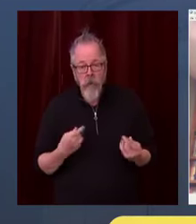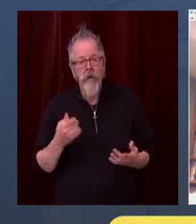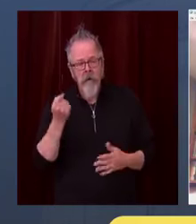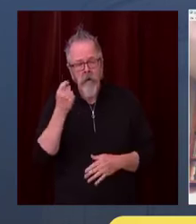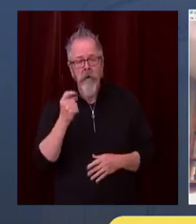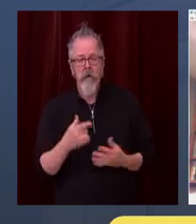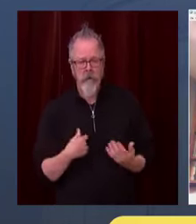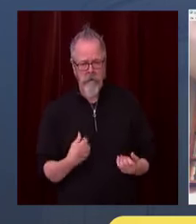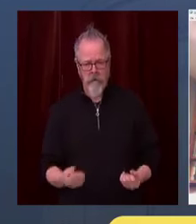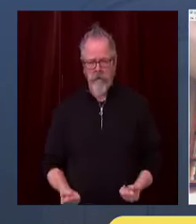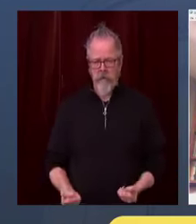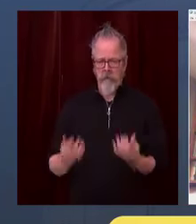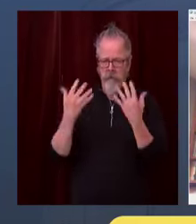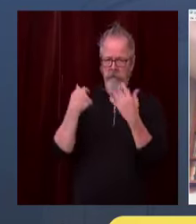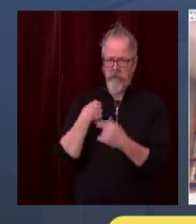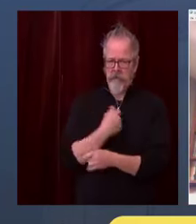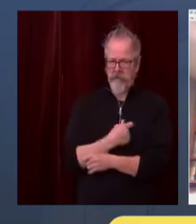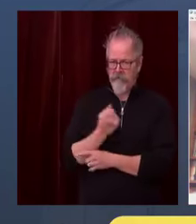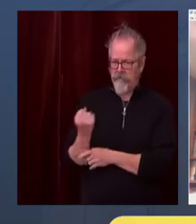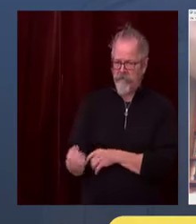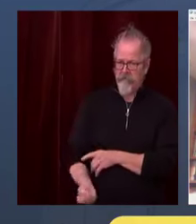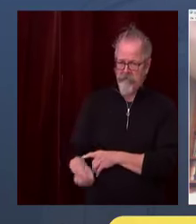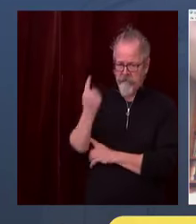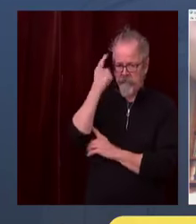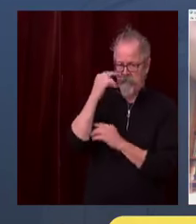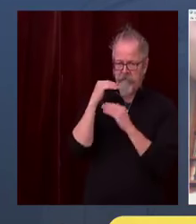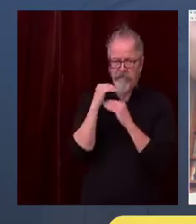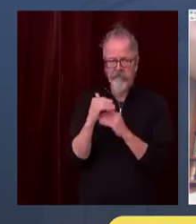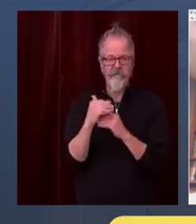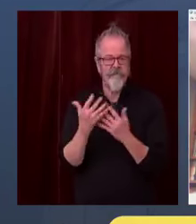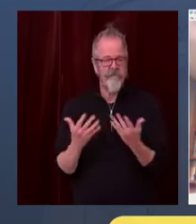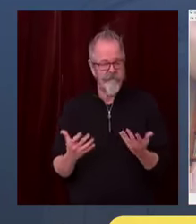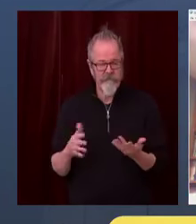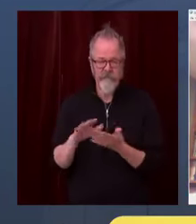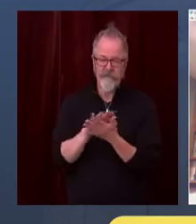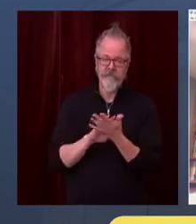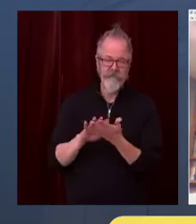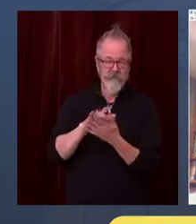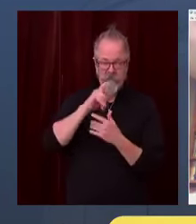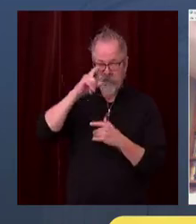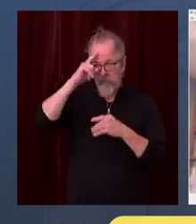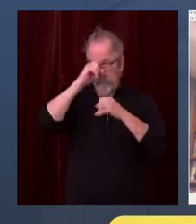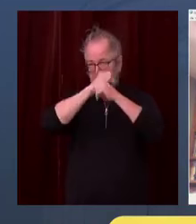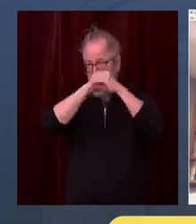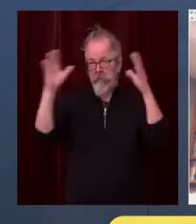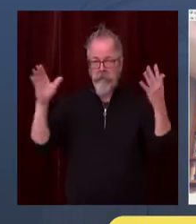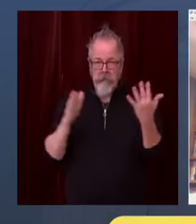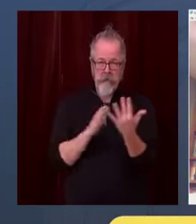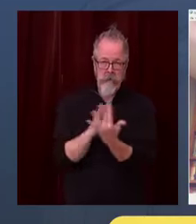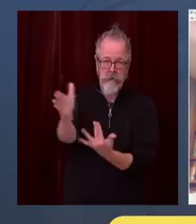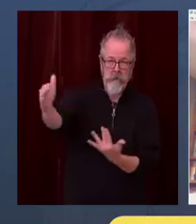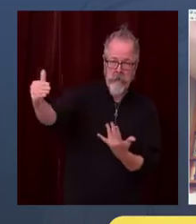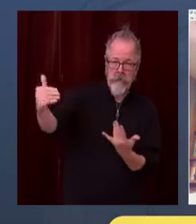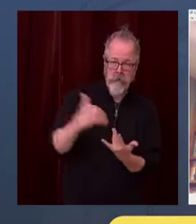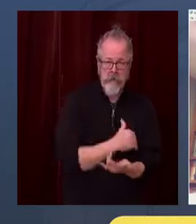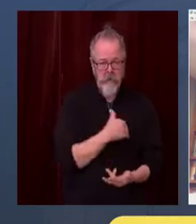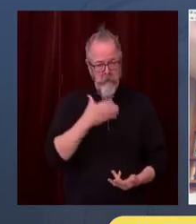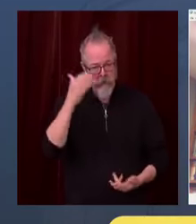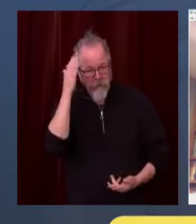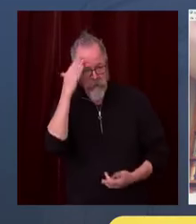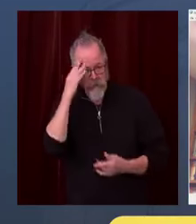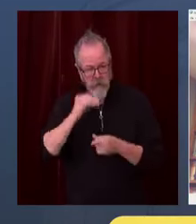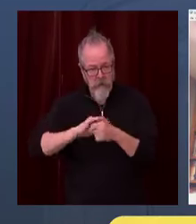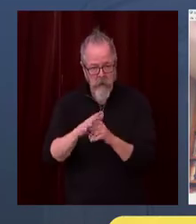And we're sharing as much as we can. We want to be fully transparent about every, you know, every piece of data we have,